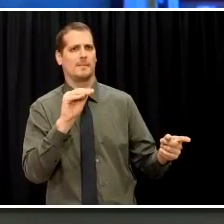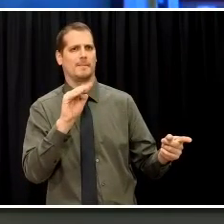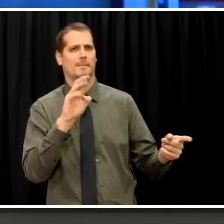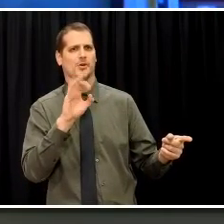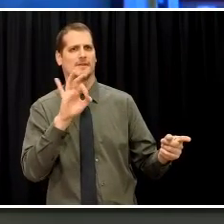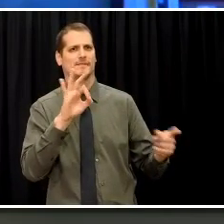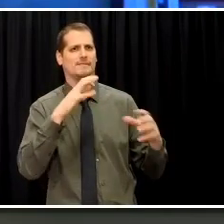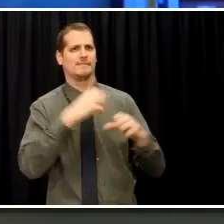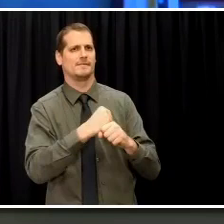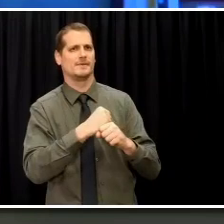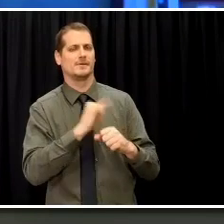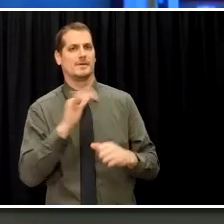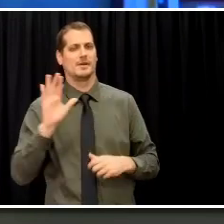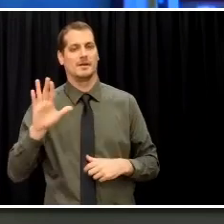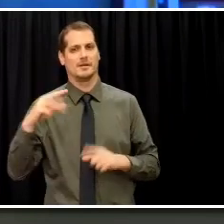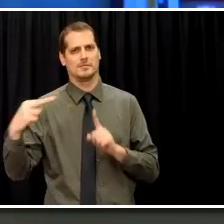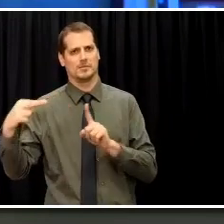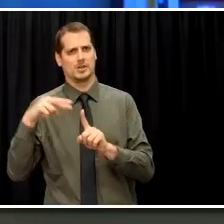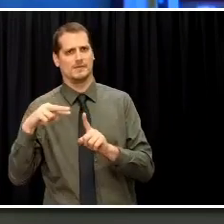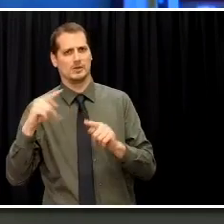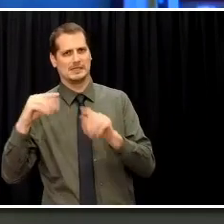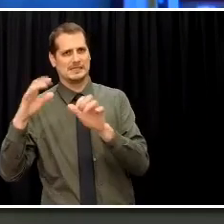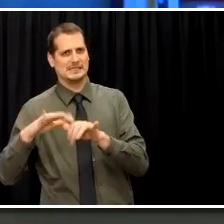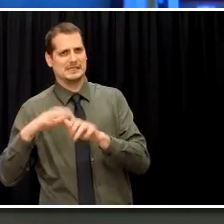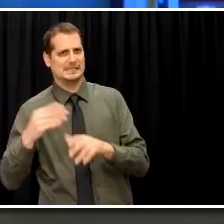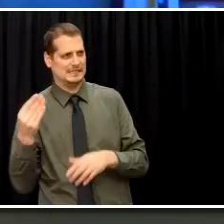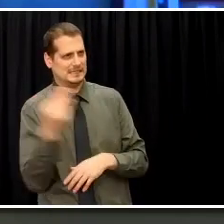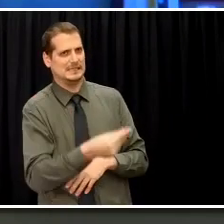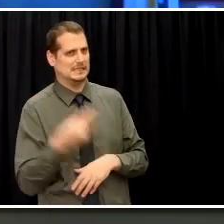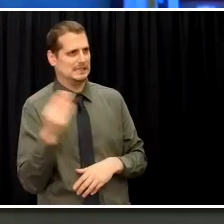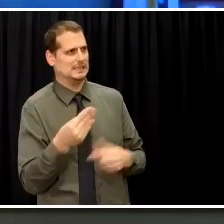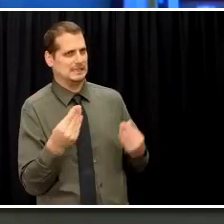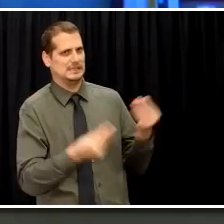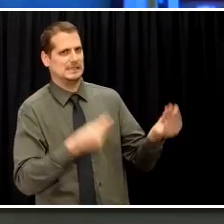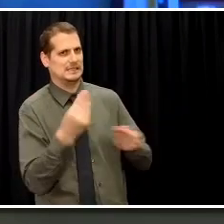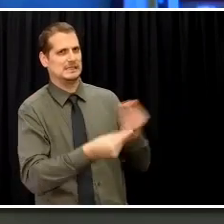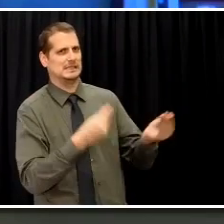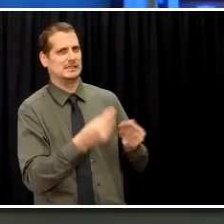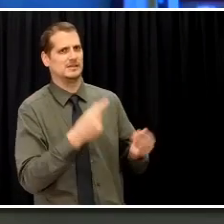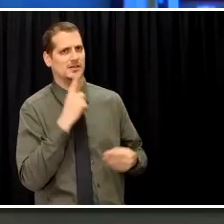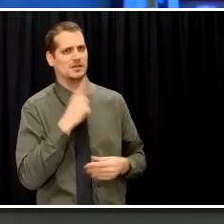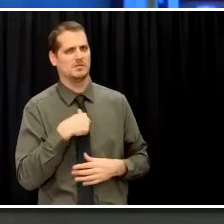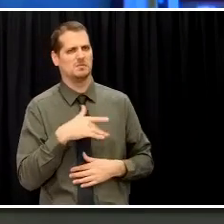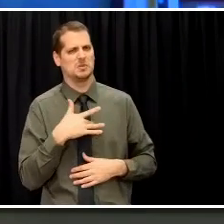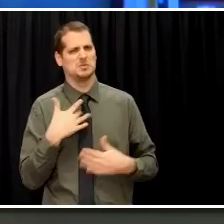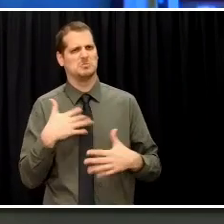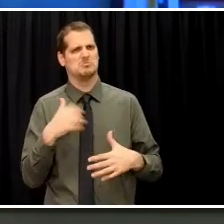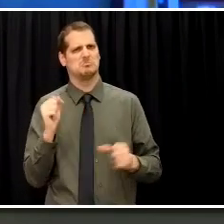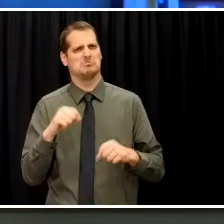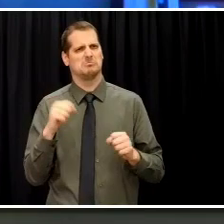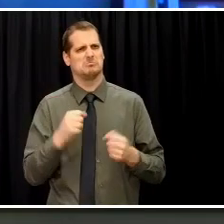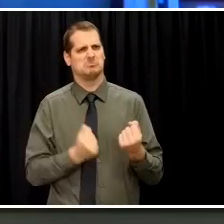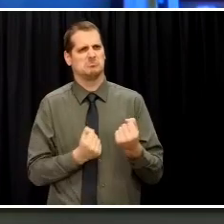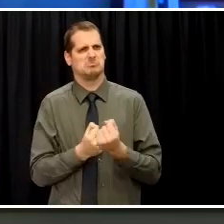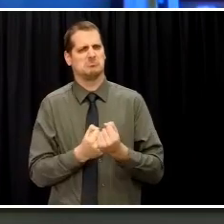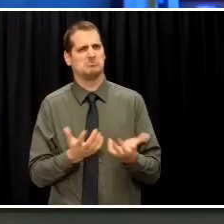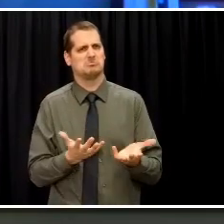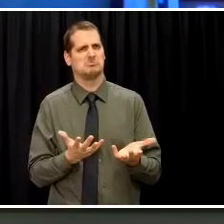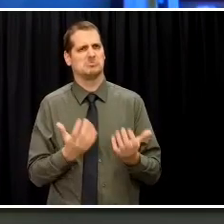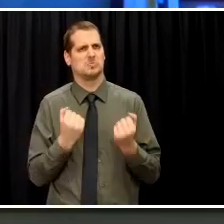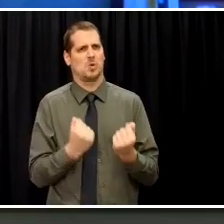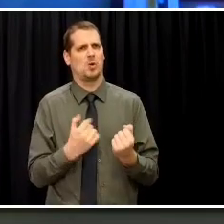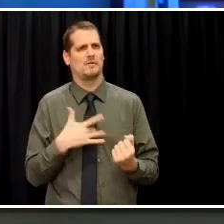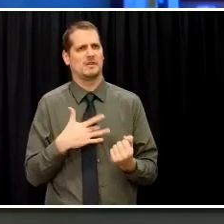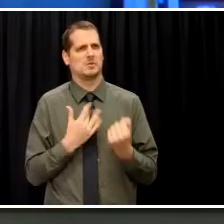strong to me. So, again, I haven't read the district court's ruling, but I can't imagine